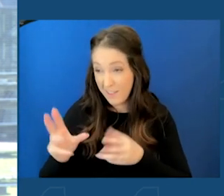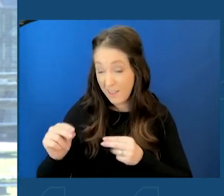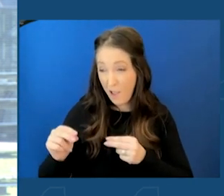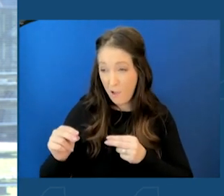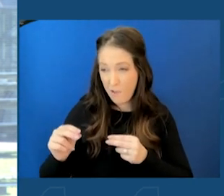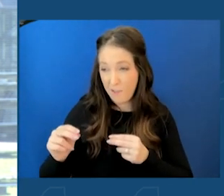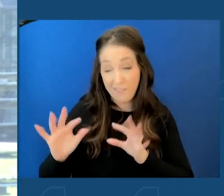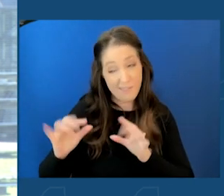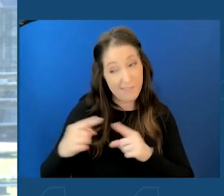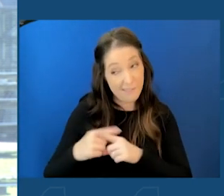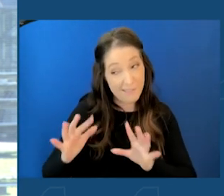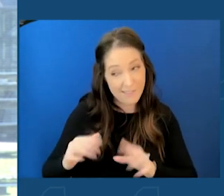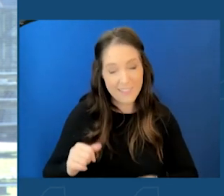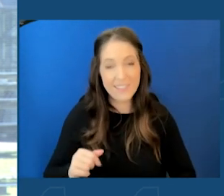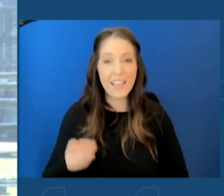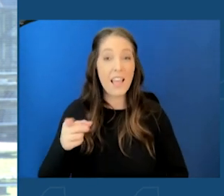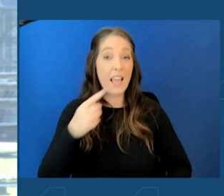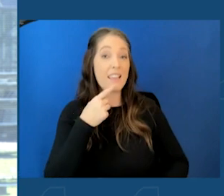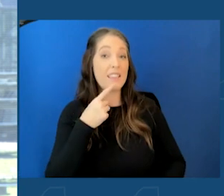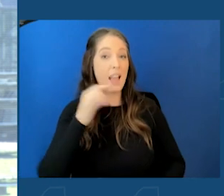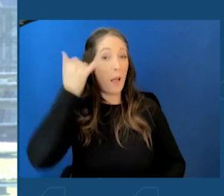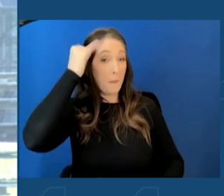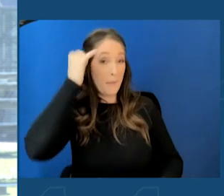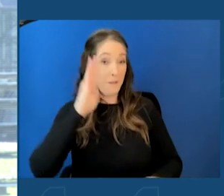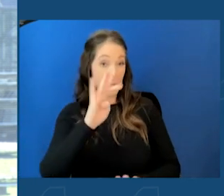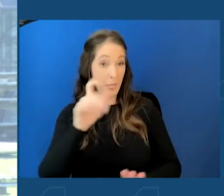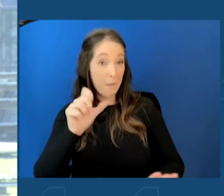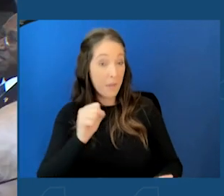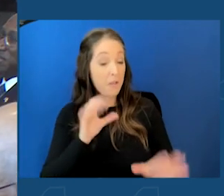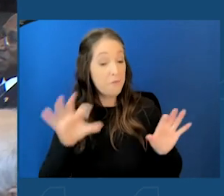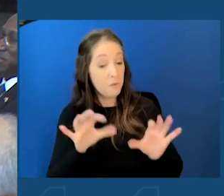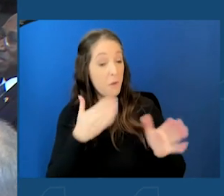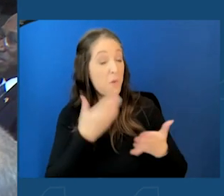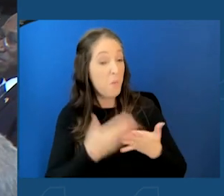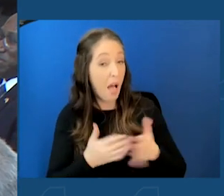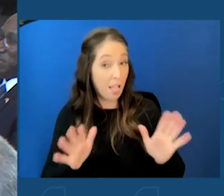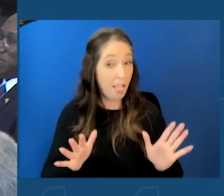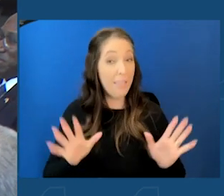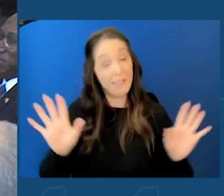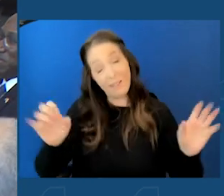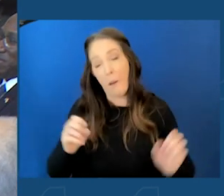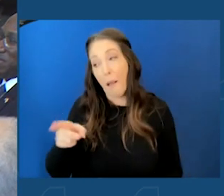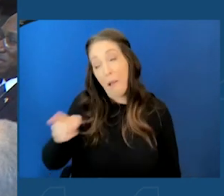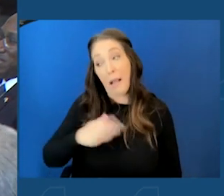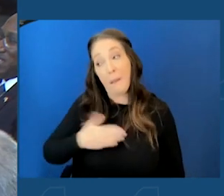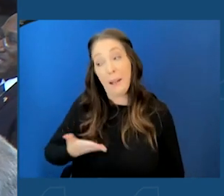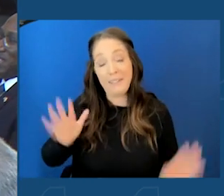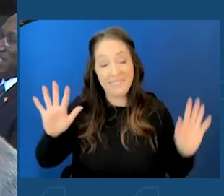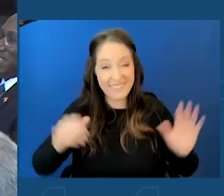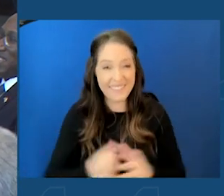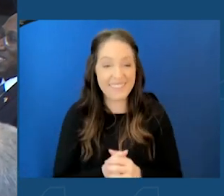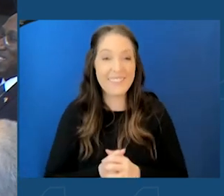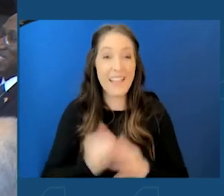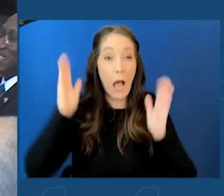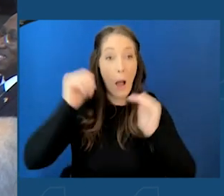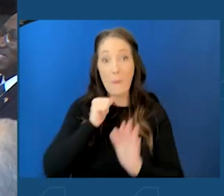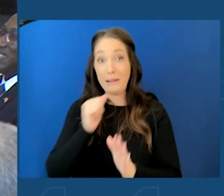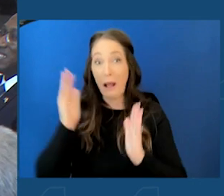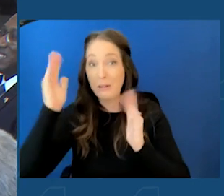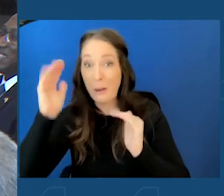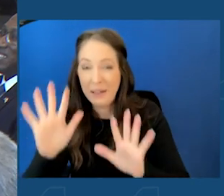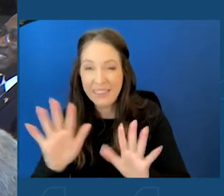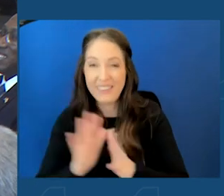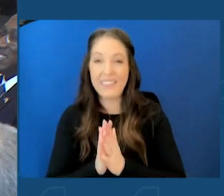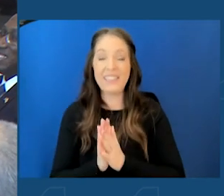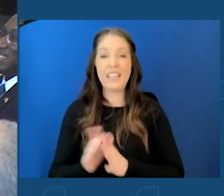He did say the Buffalo Bills are doing really well. Can I at say that? Okay, he admitted that. So I hope that doesn't get you in trouble. know he said he loves